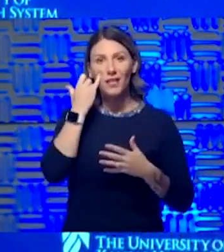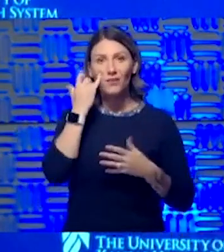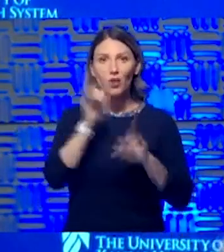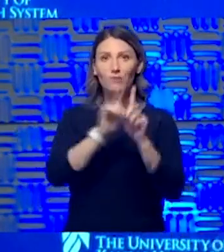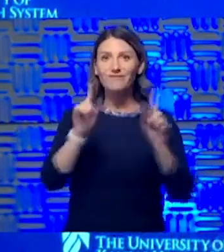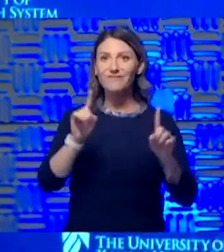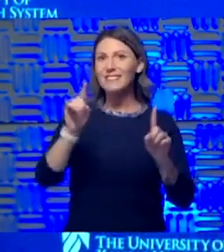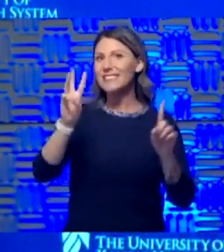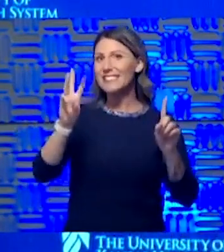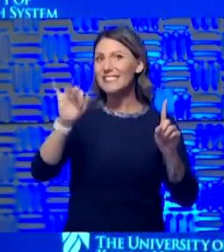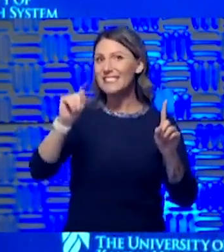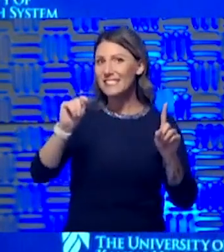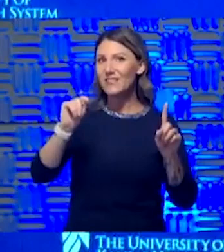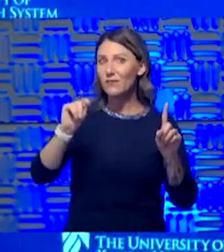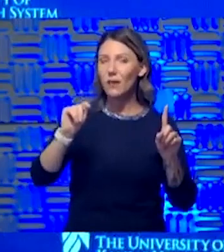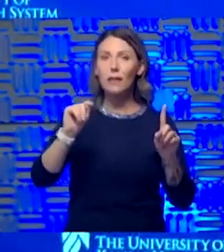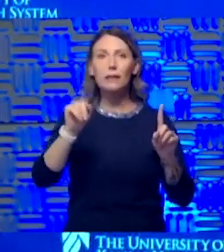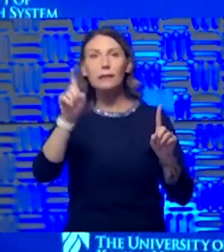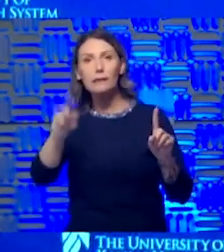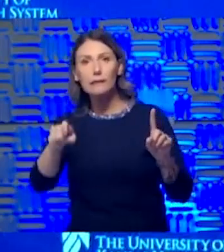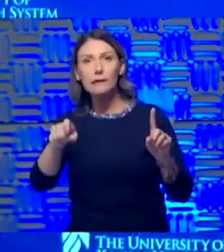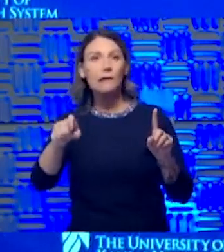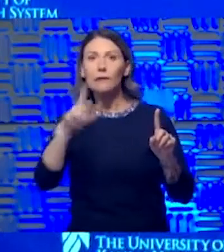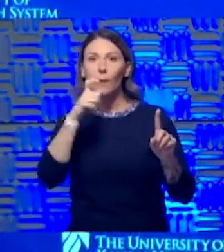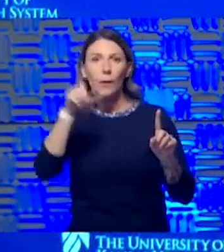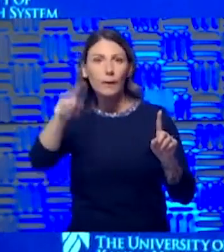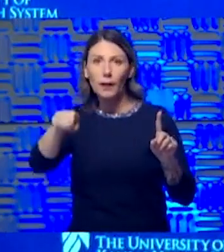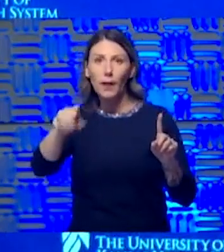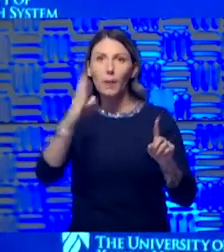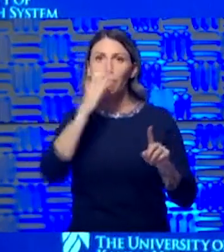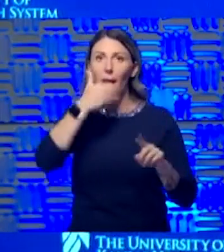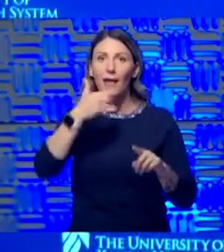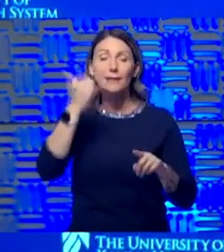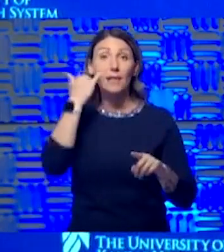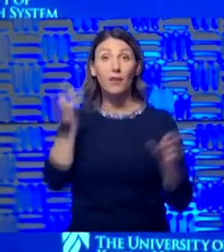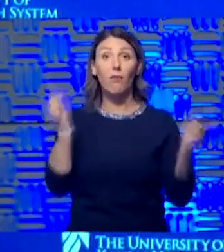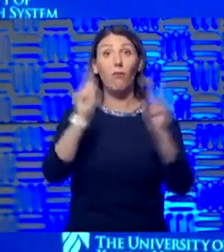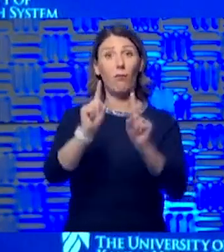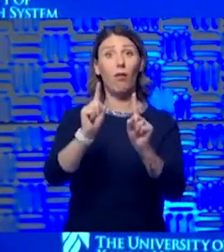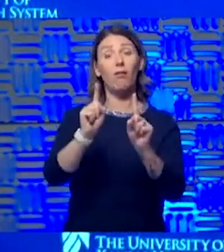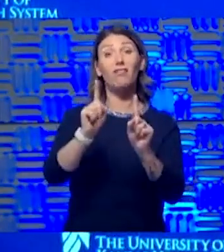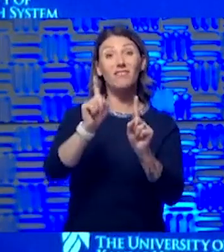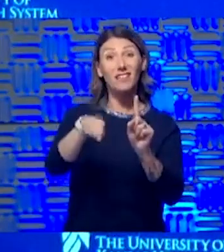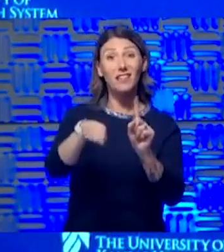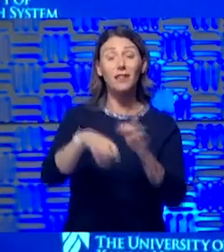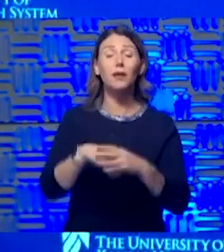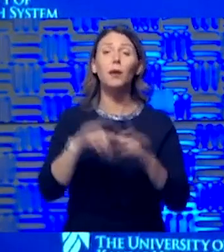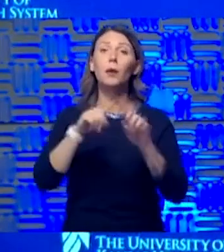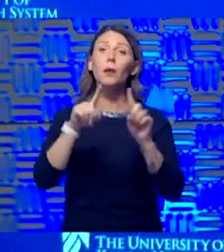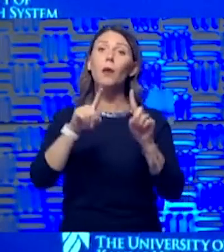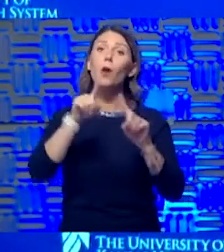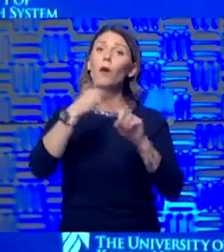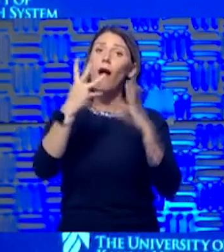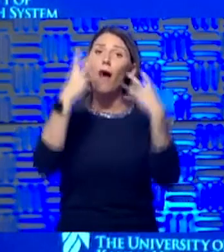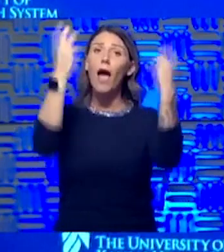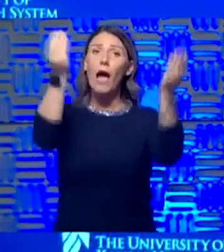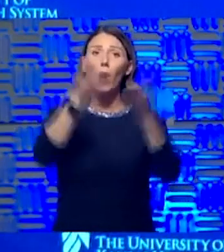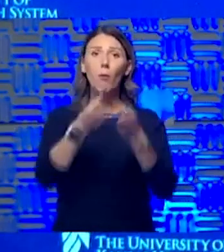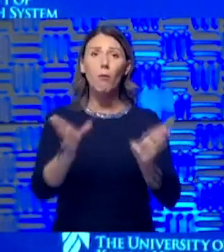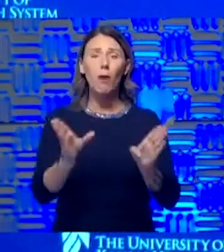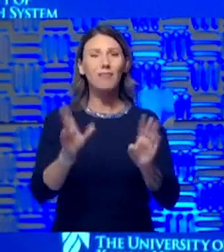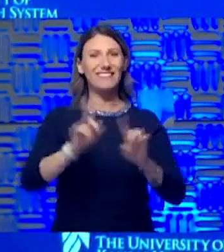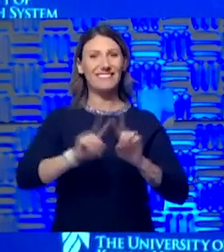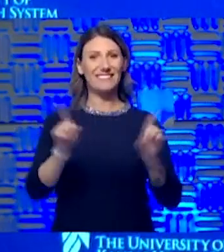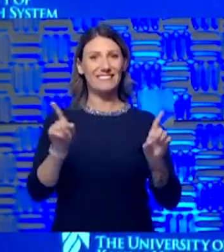a mask. That's sort of the thinking. On the other hand, it comes down to personal risk assessment. Now, when you go out into public, though, it's a little different story